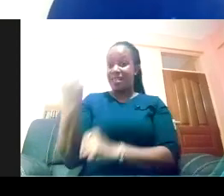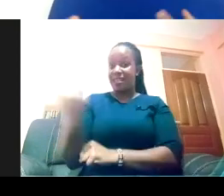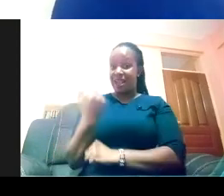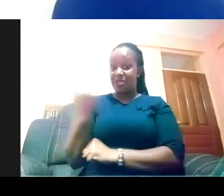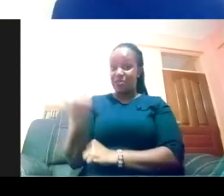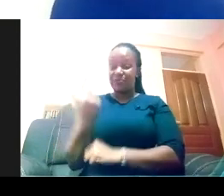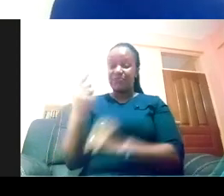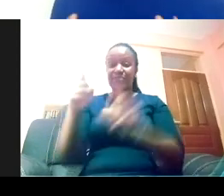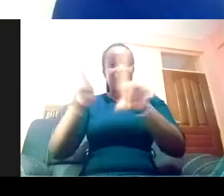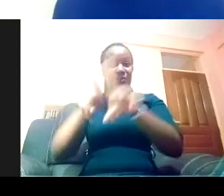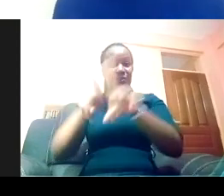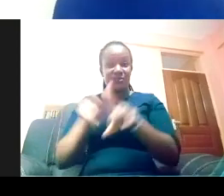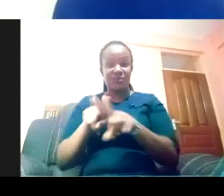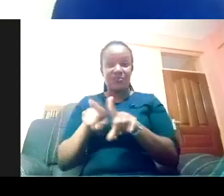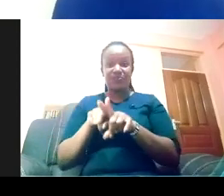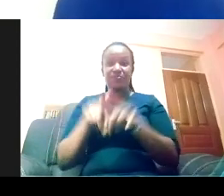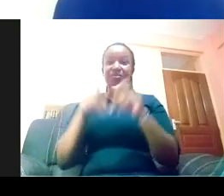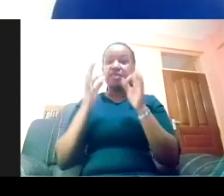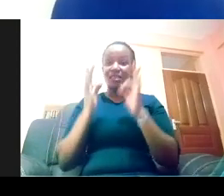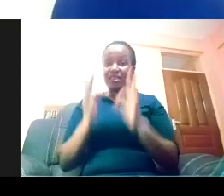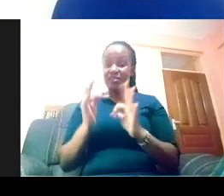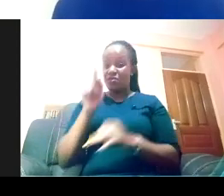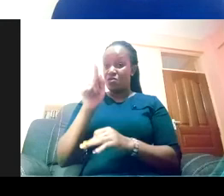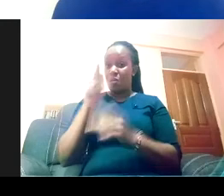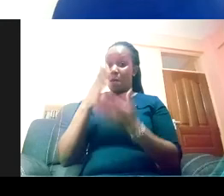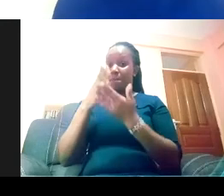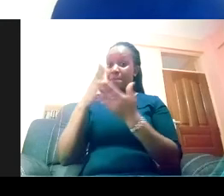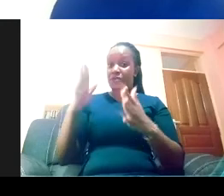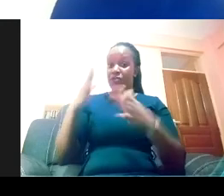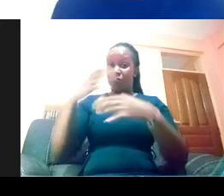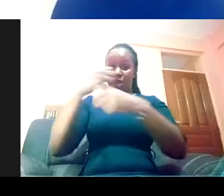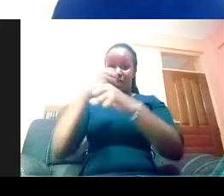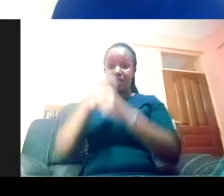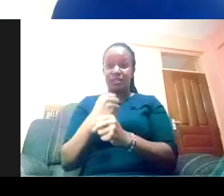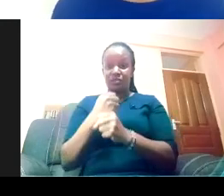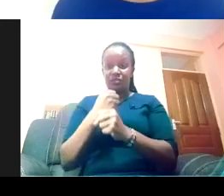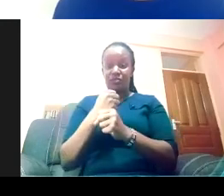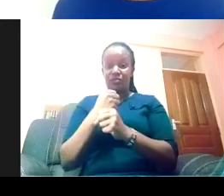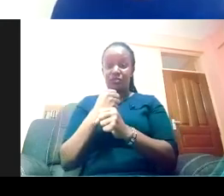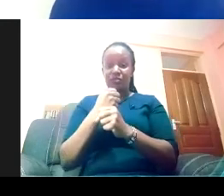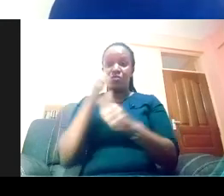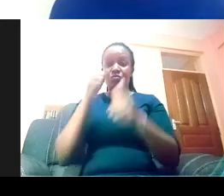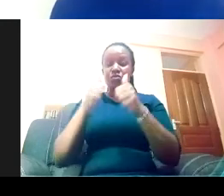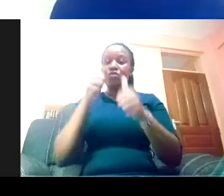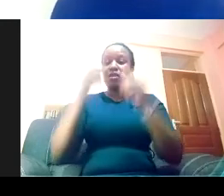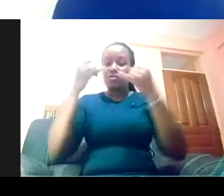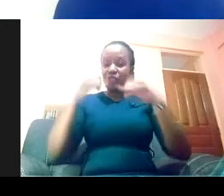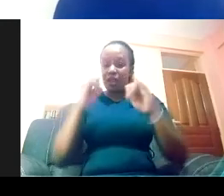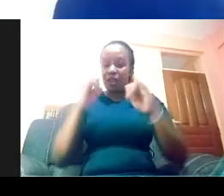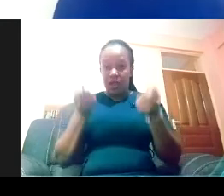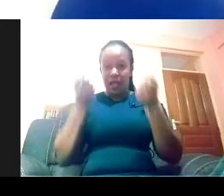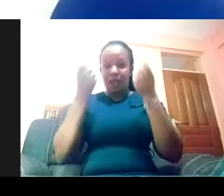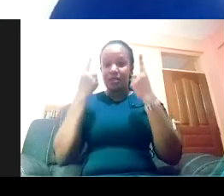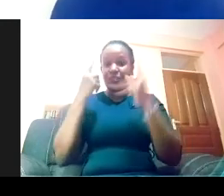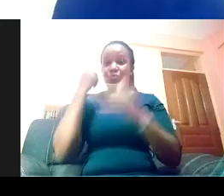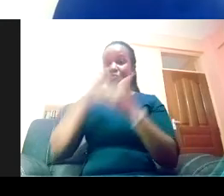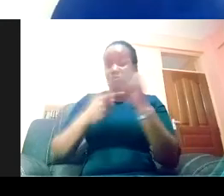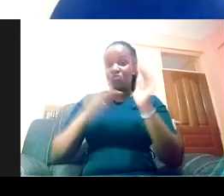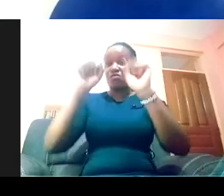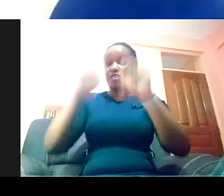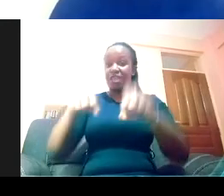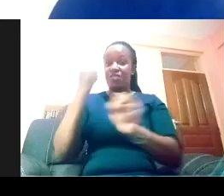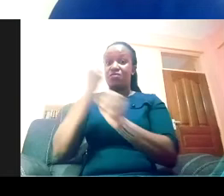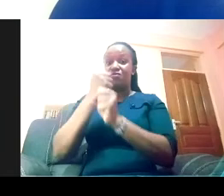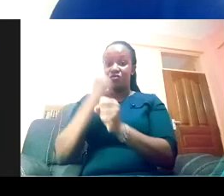if you are a part of an organization that is still trying to figure out what you can do to address racism within